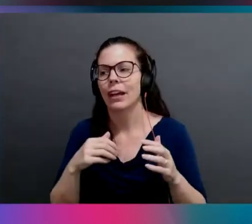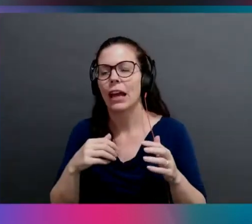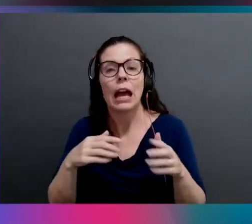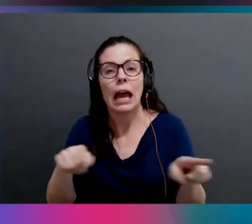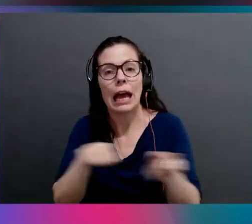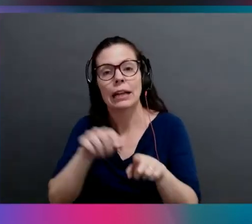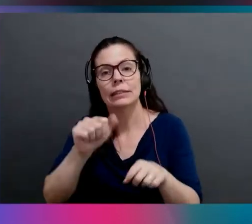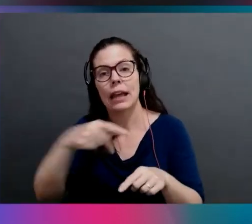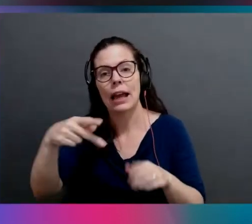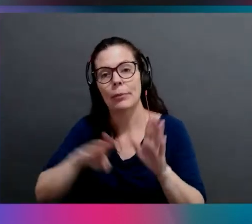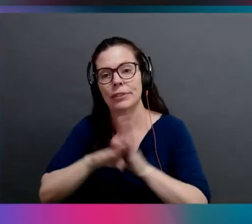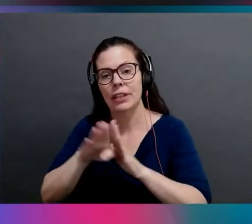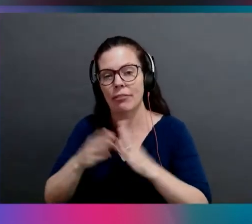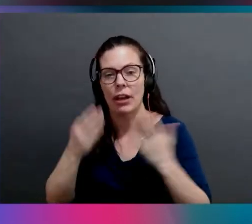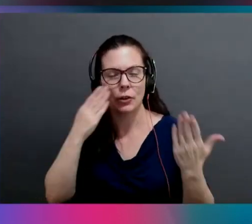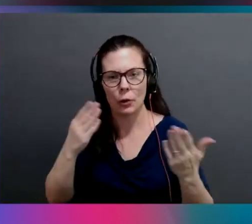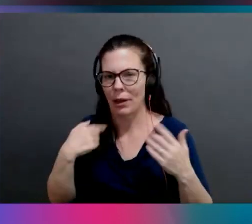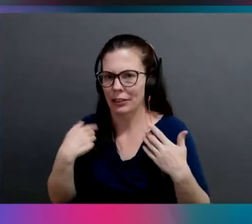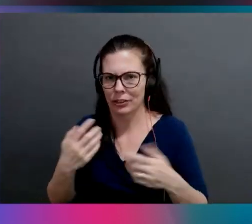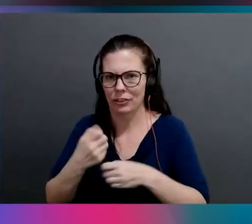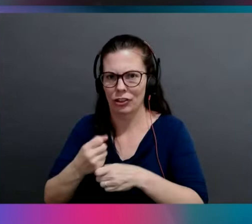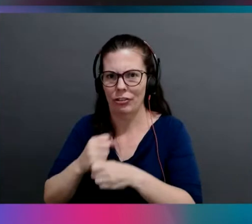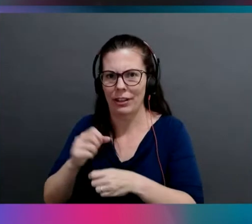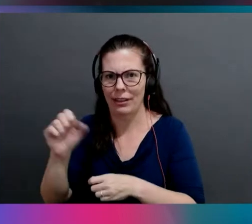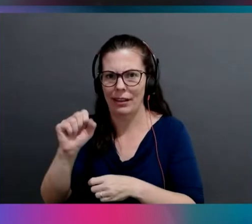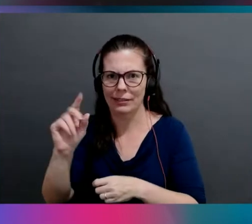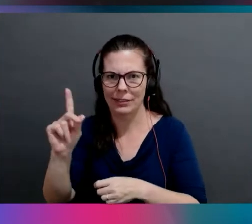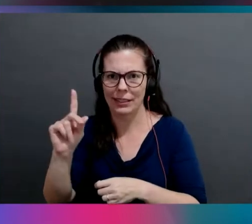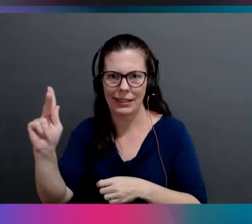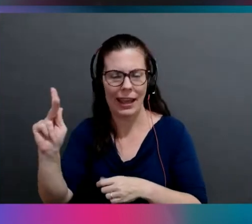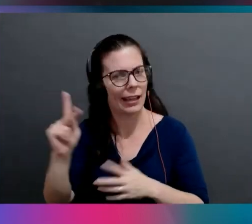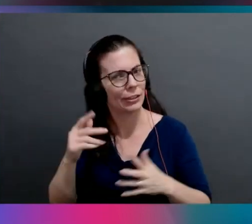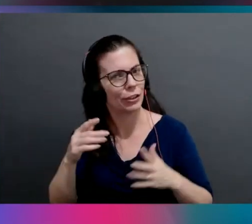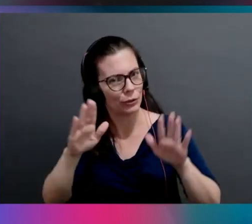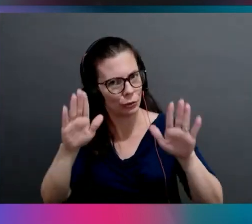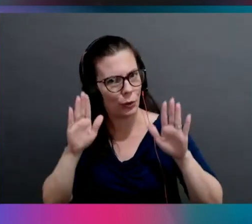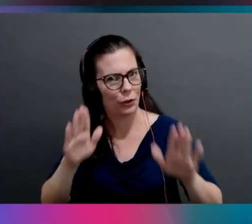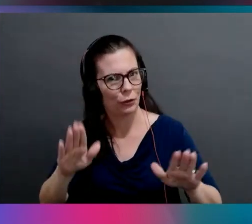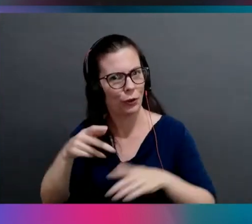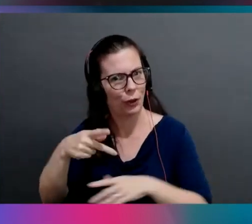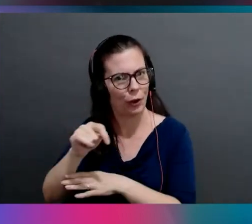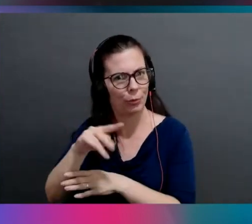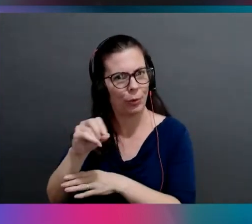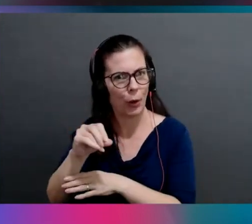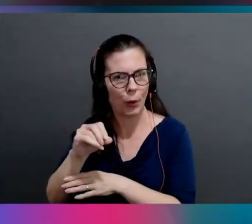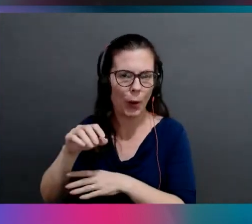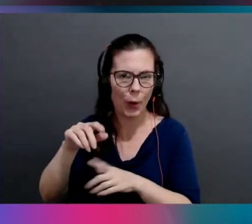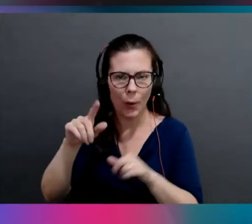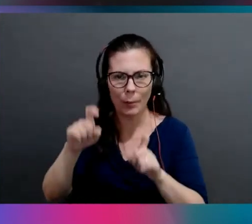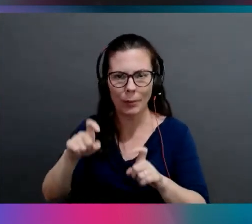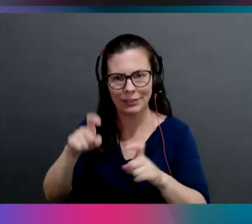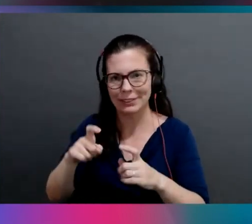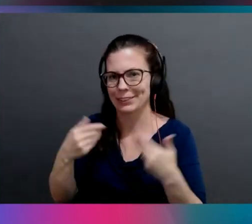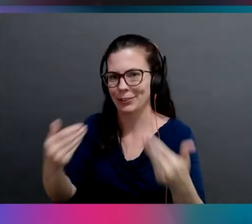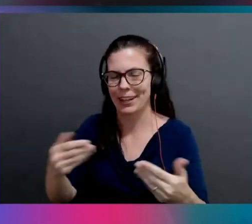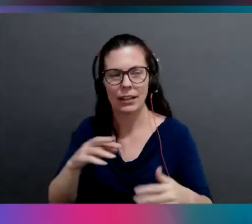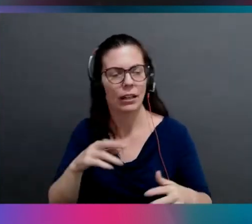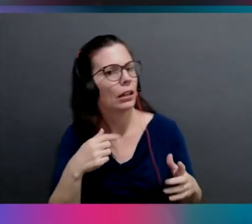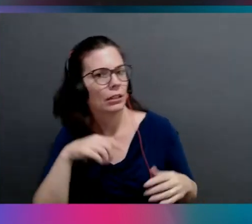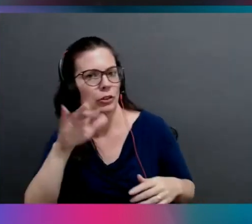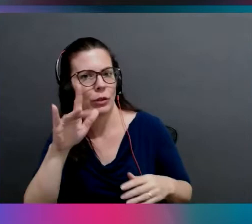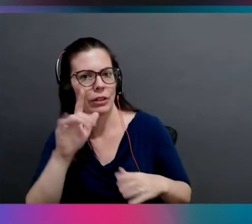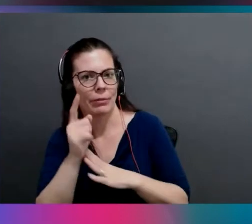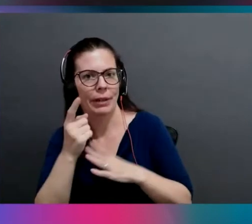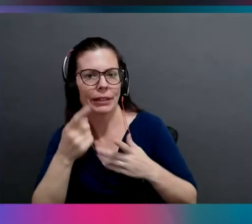SDK, right? Like it's wonderful. Get those protobufs going. Let's go. know, you can spend 25 minutes dealing with the dependency